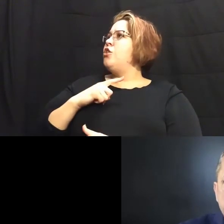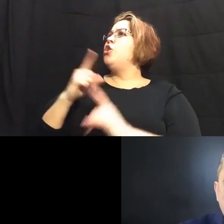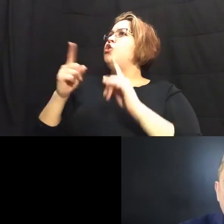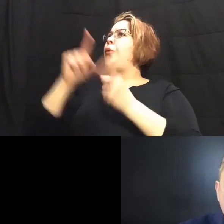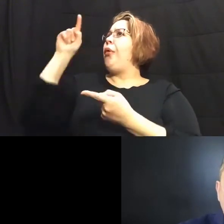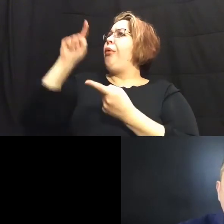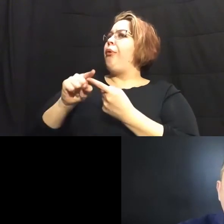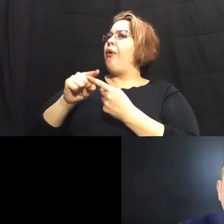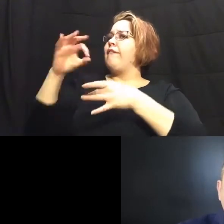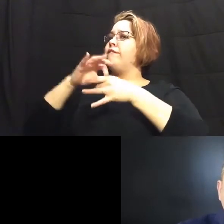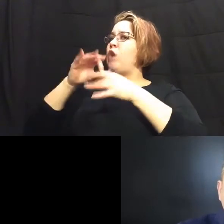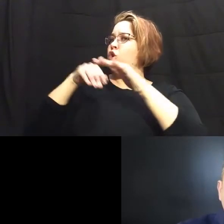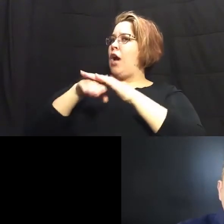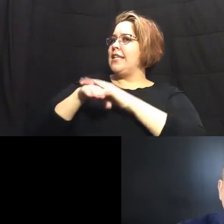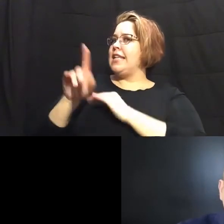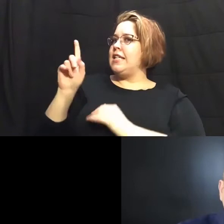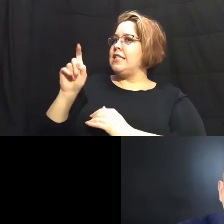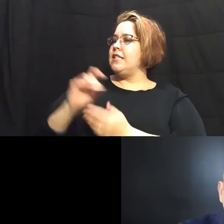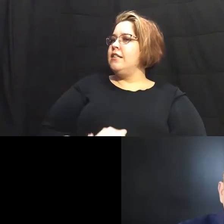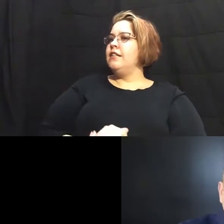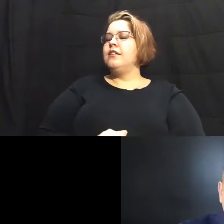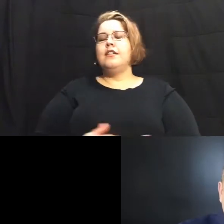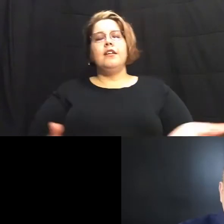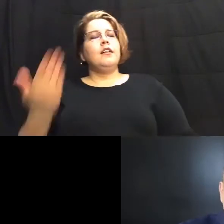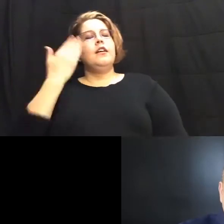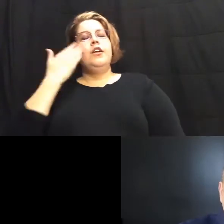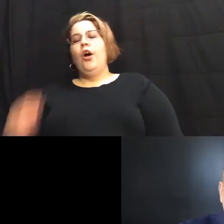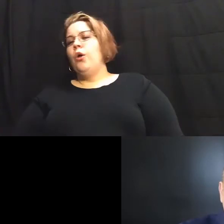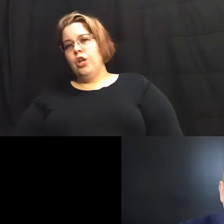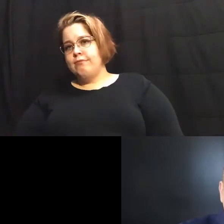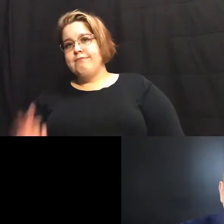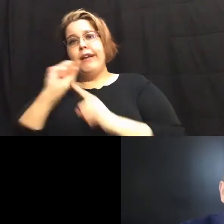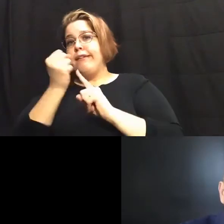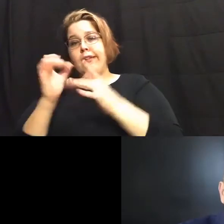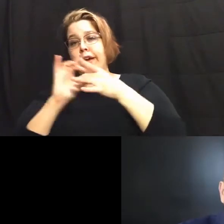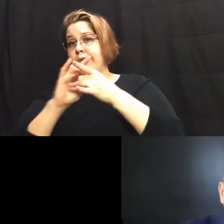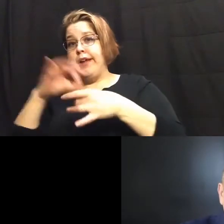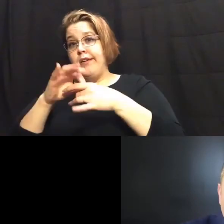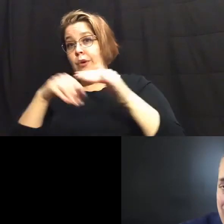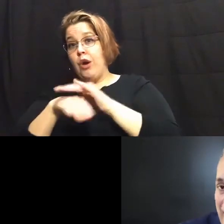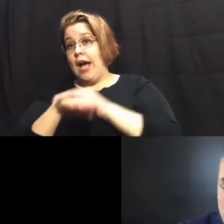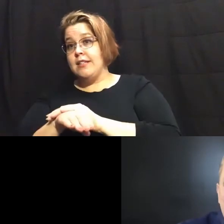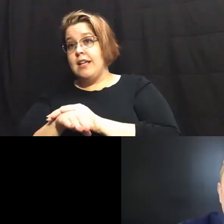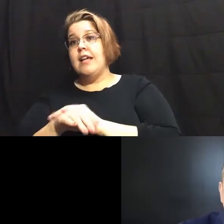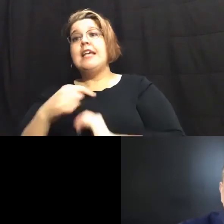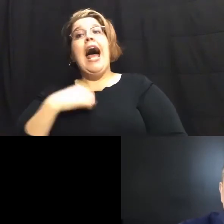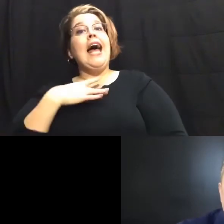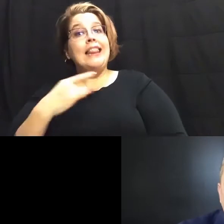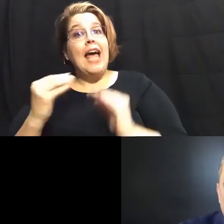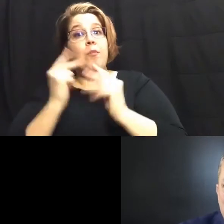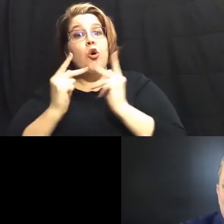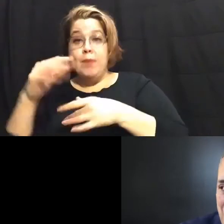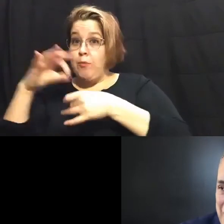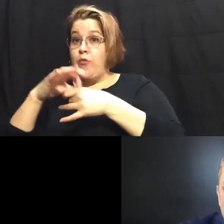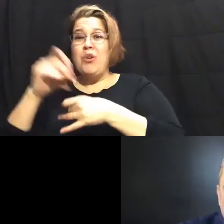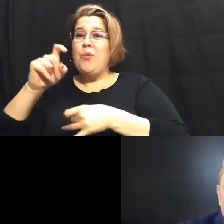to the ballot you know look i don't here's the thing about voter access i i don't i like more people voting we have